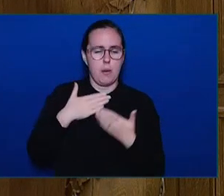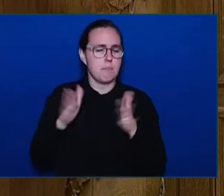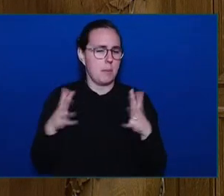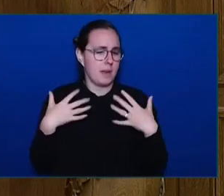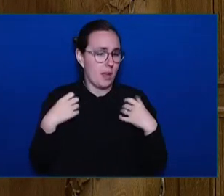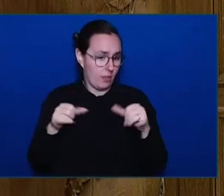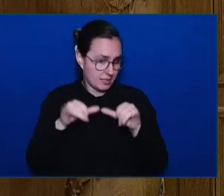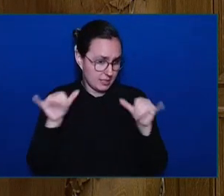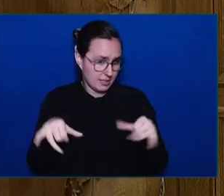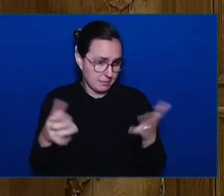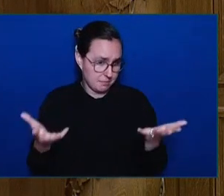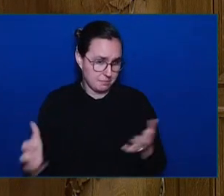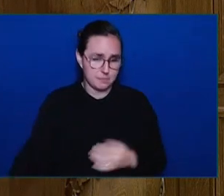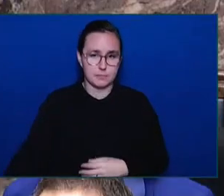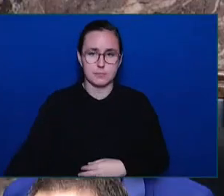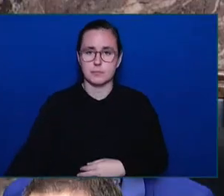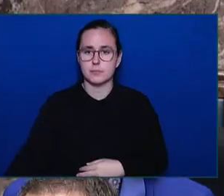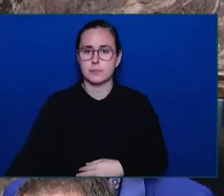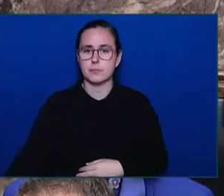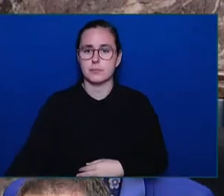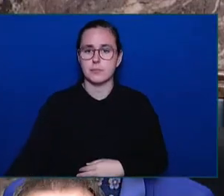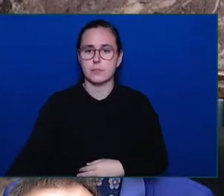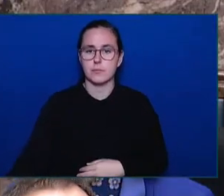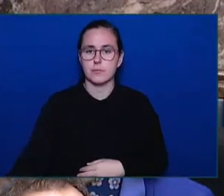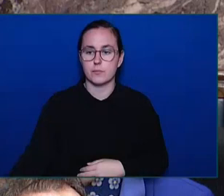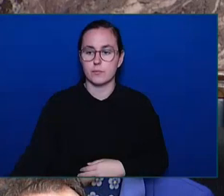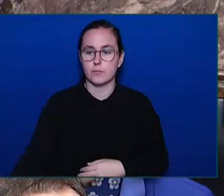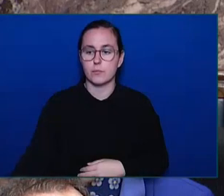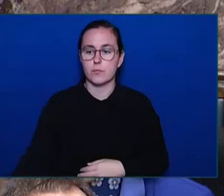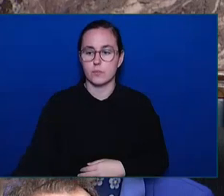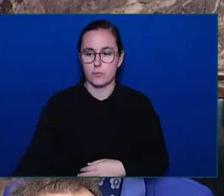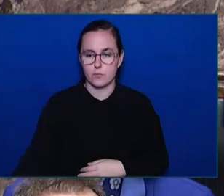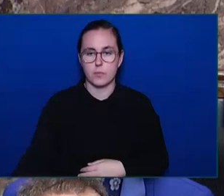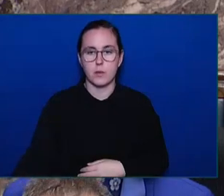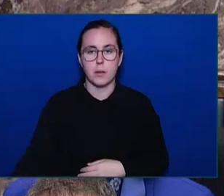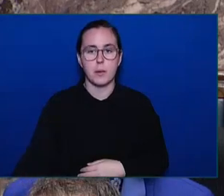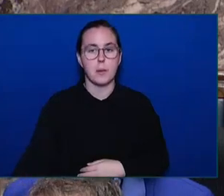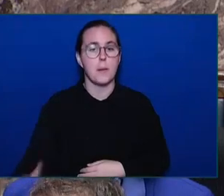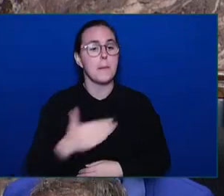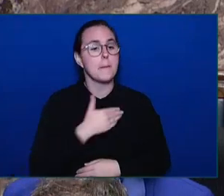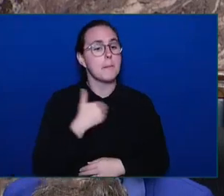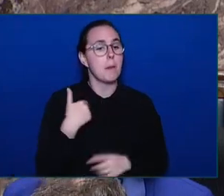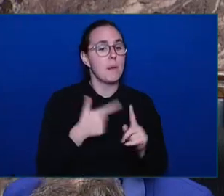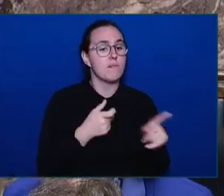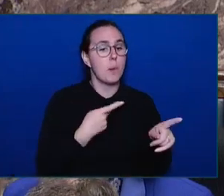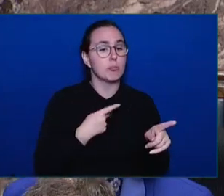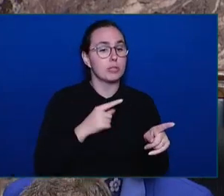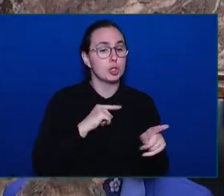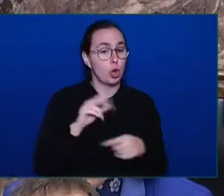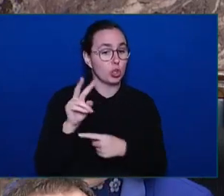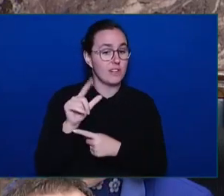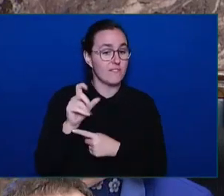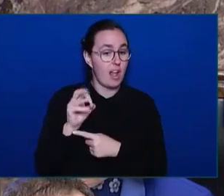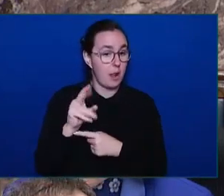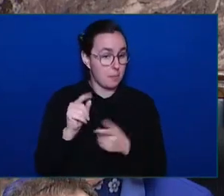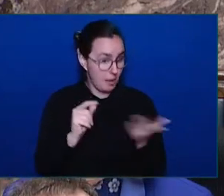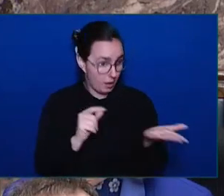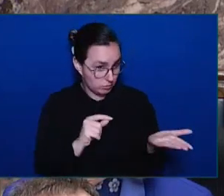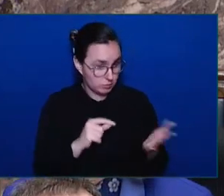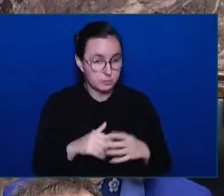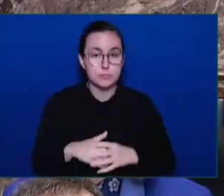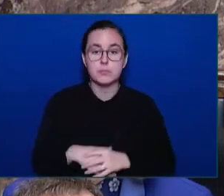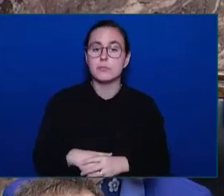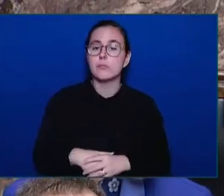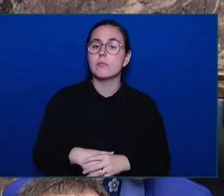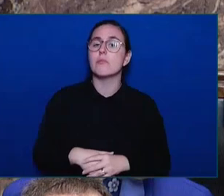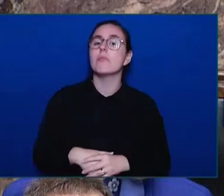Thank you very much. And to the Minister, I can't even begin to imagine what the health care system would look like today without the undying,